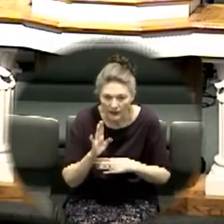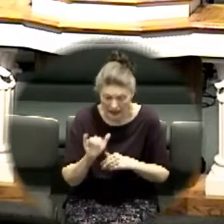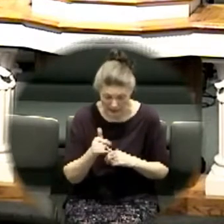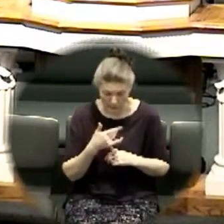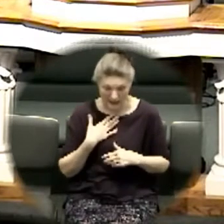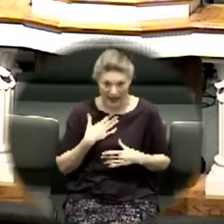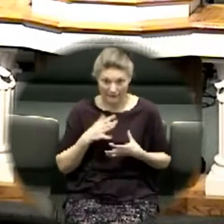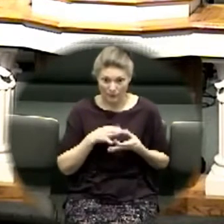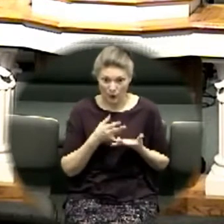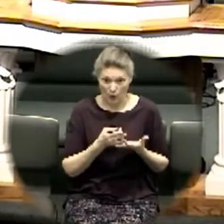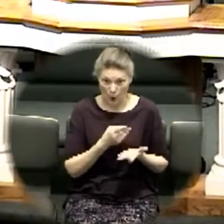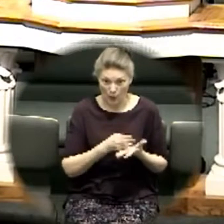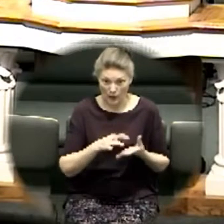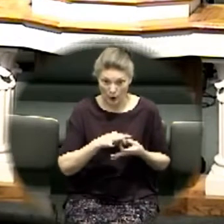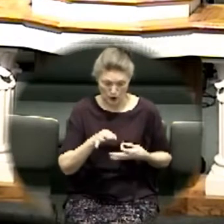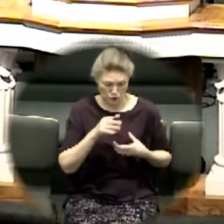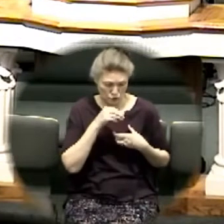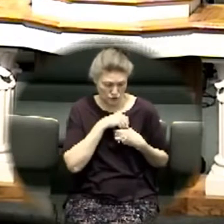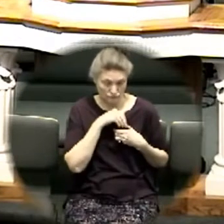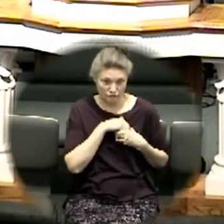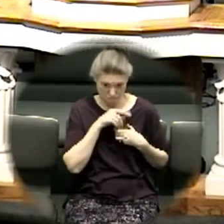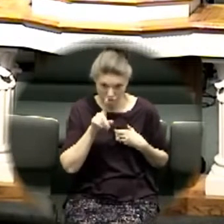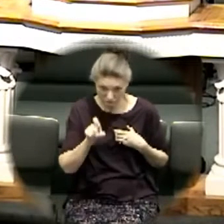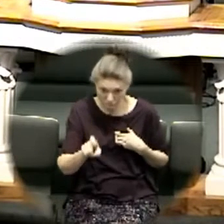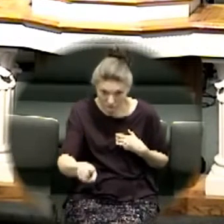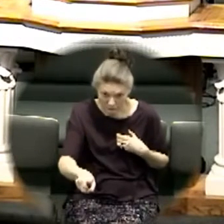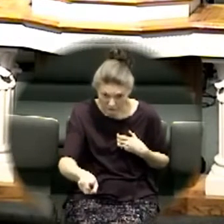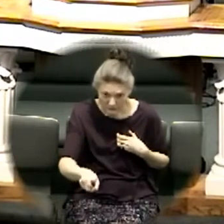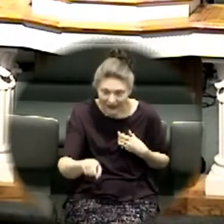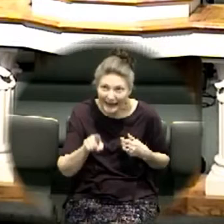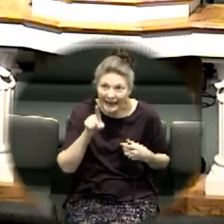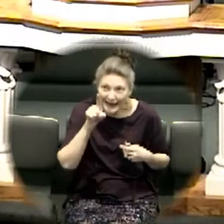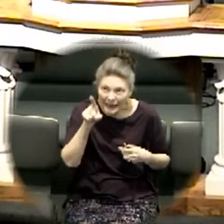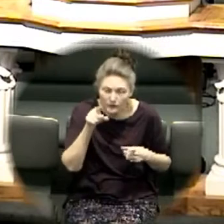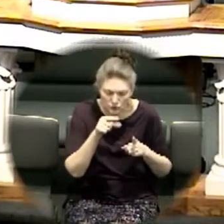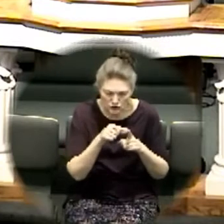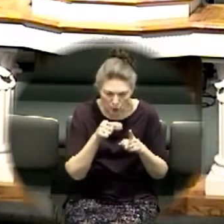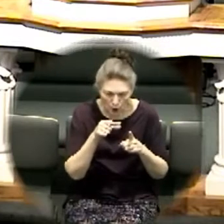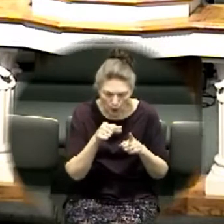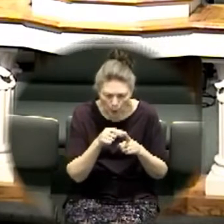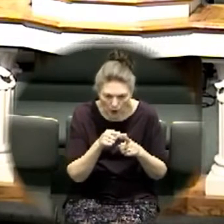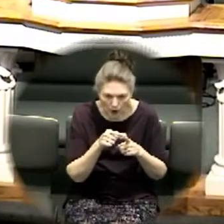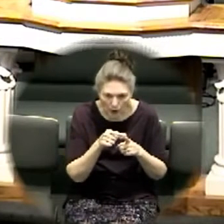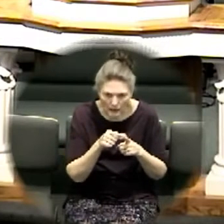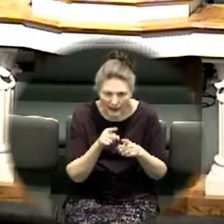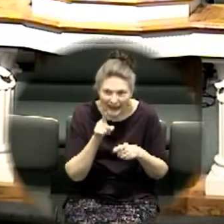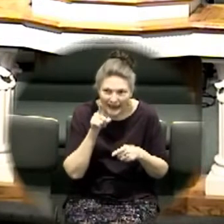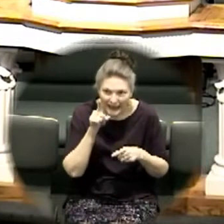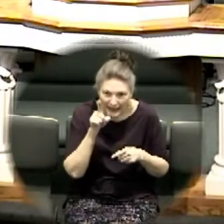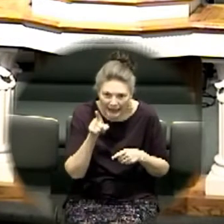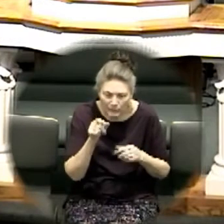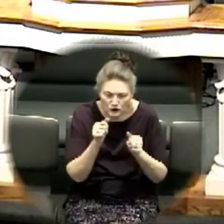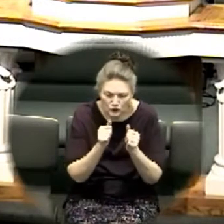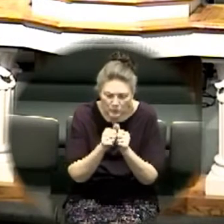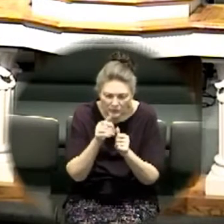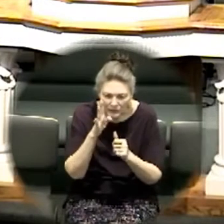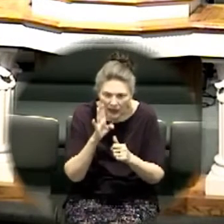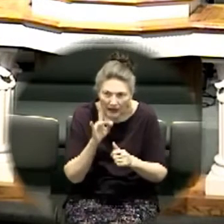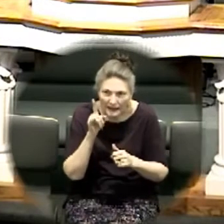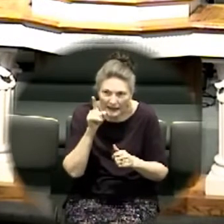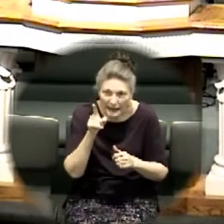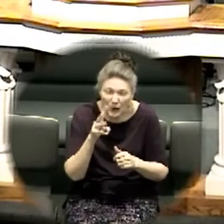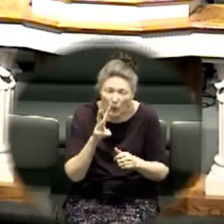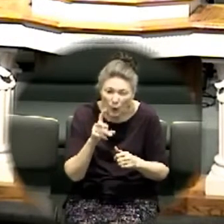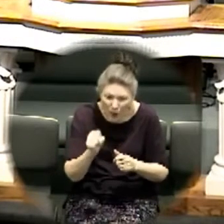jesus in your heart the bible says and he was the word the word was with god and the word was god and the word